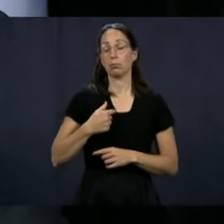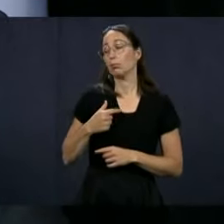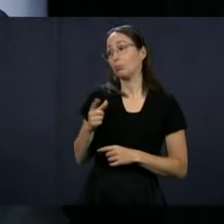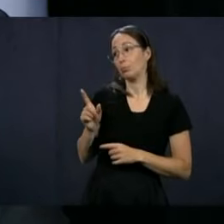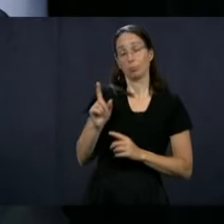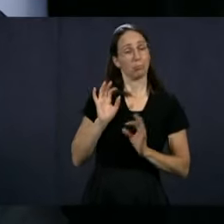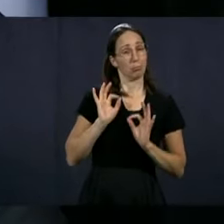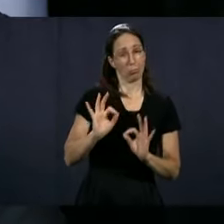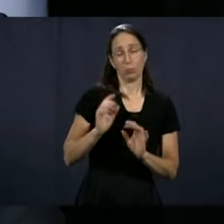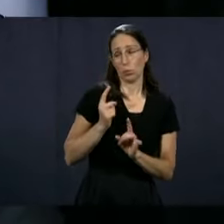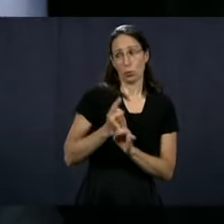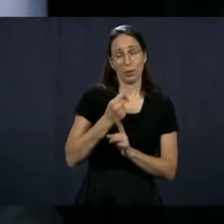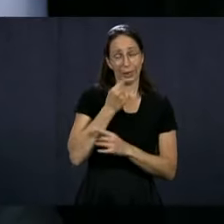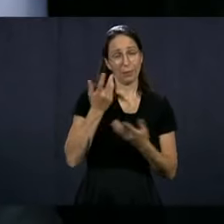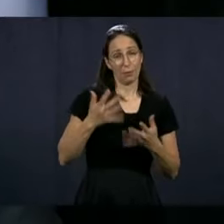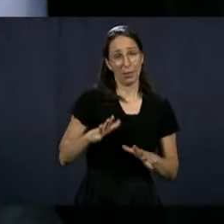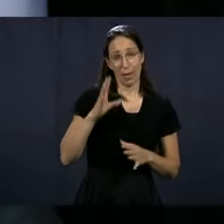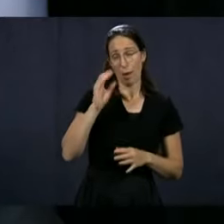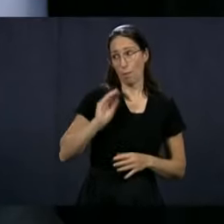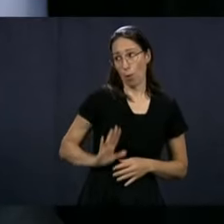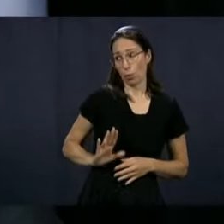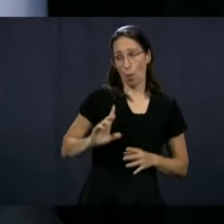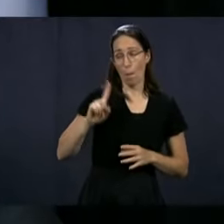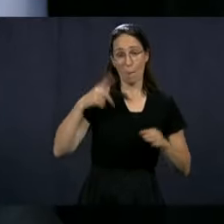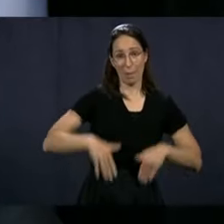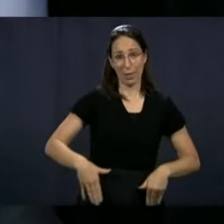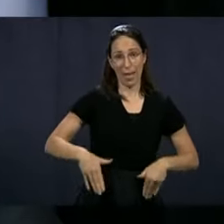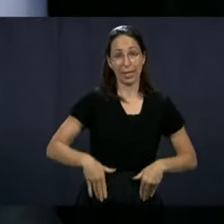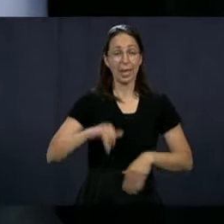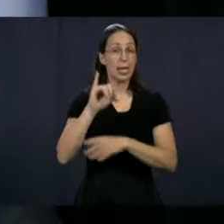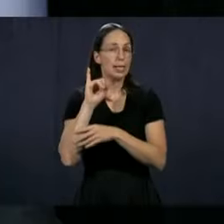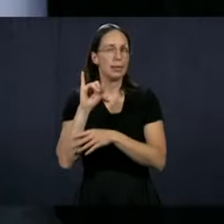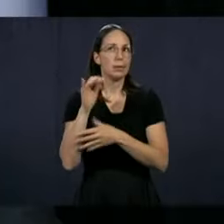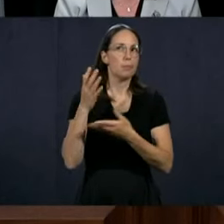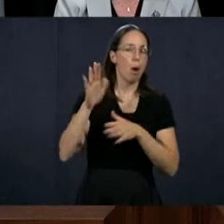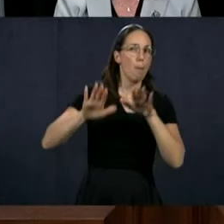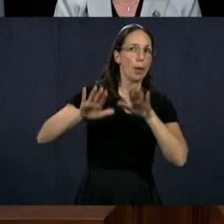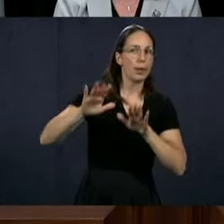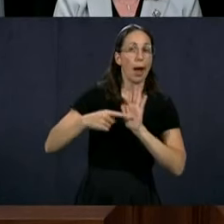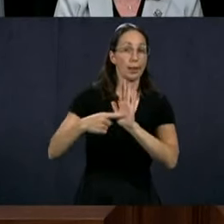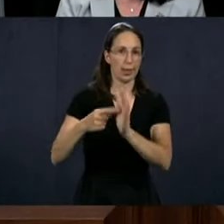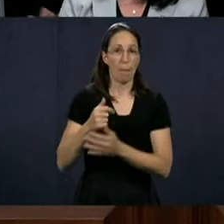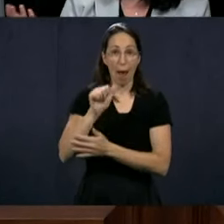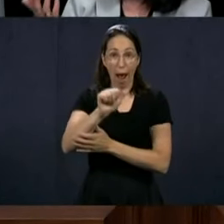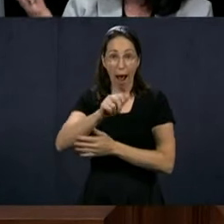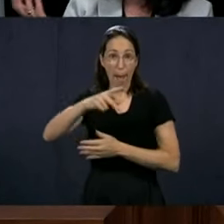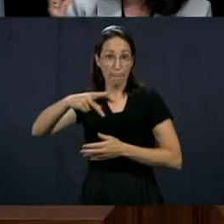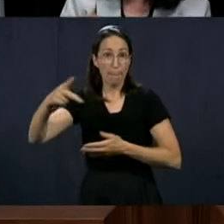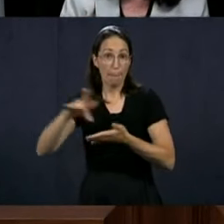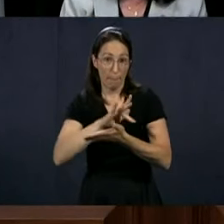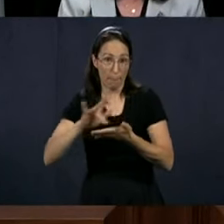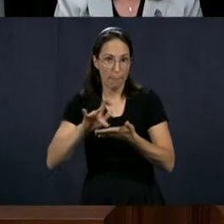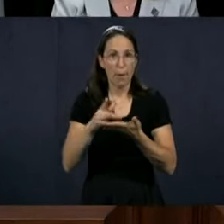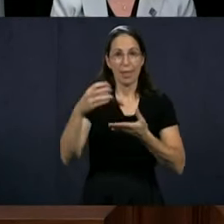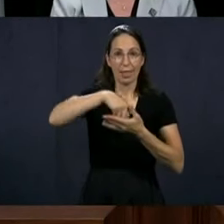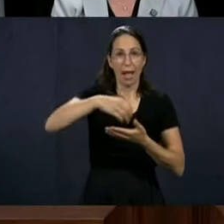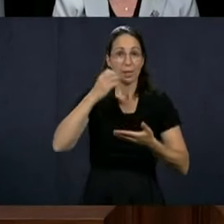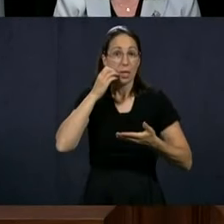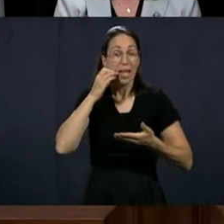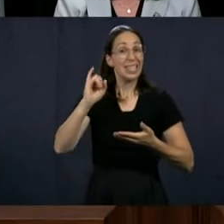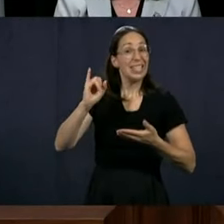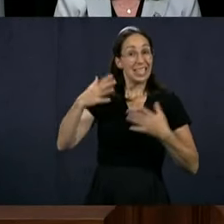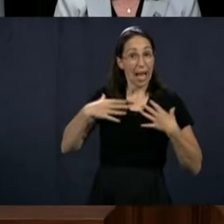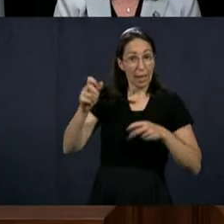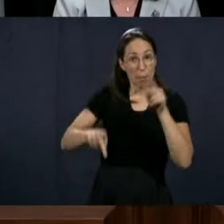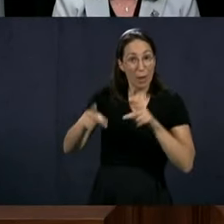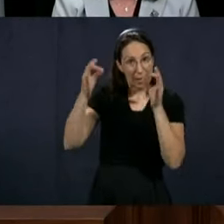Well, very generally, you said it very well, Mr. Premier. In the hypothesis where such an application would be suggested or judged